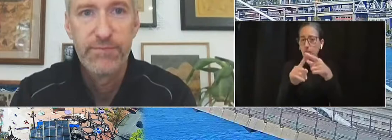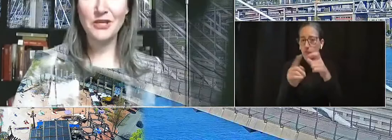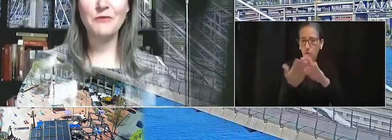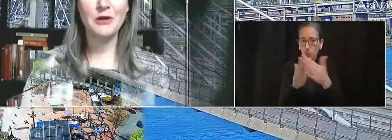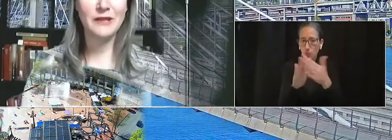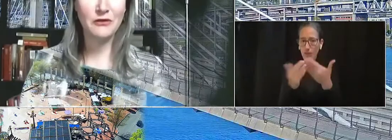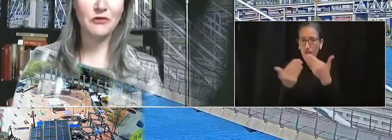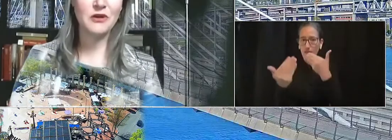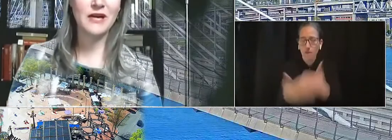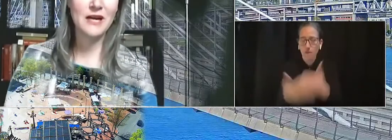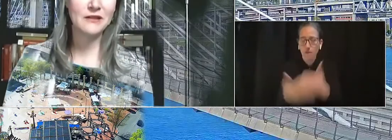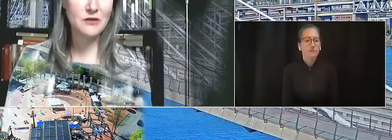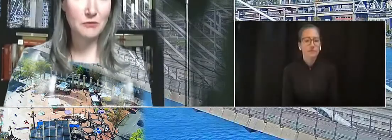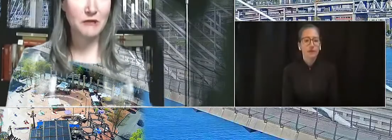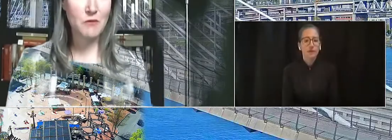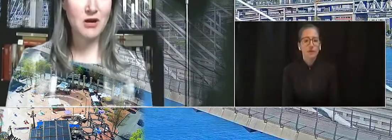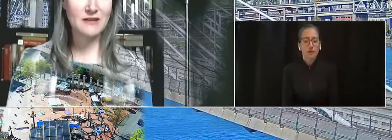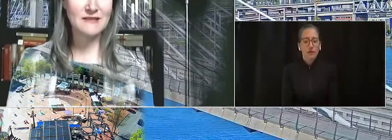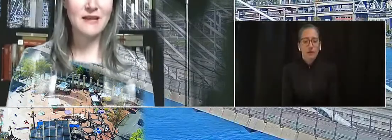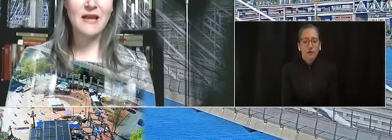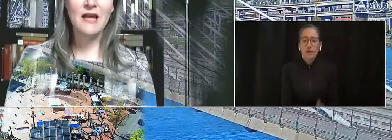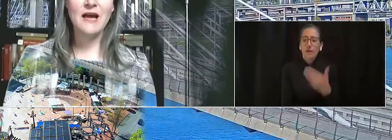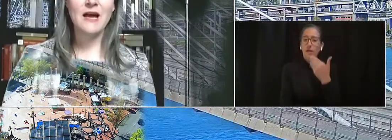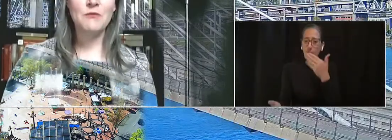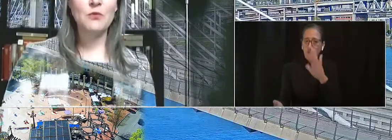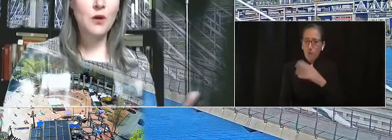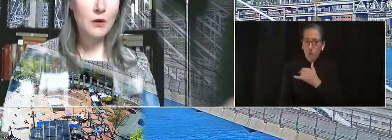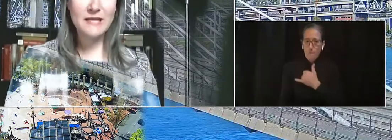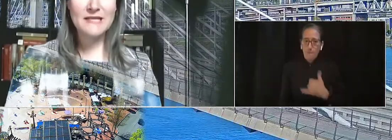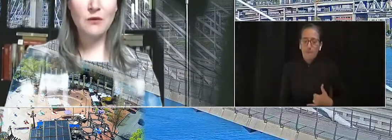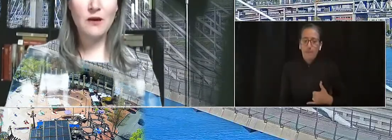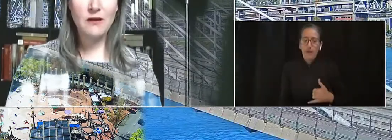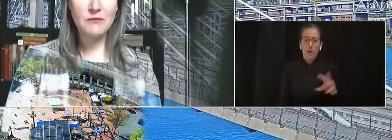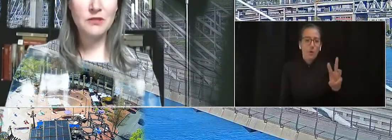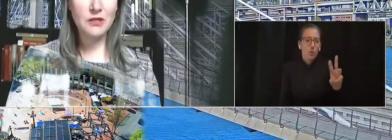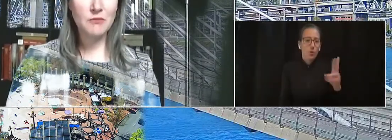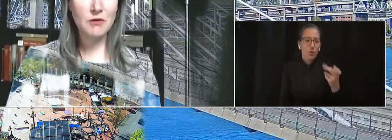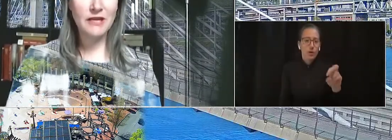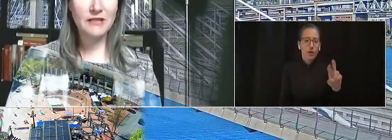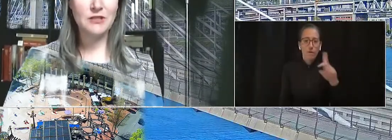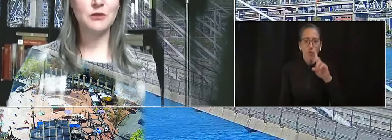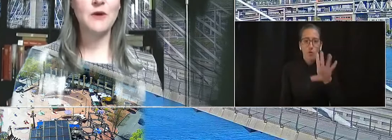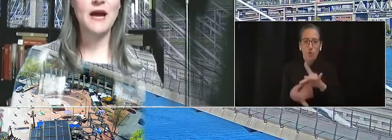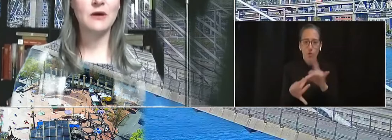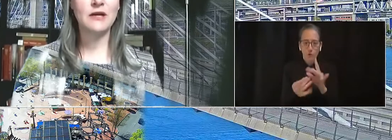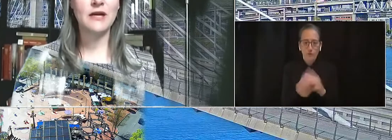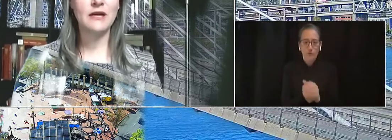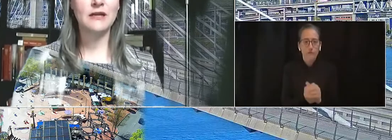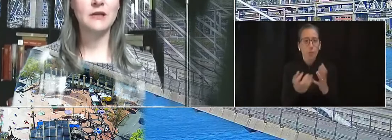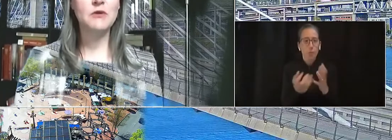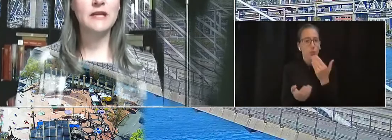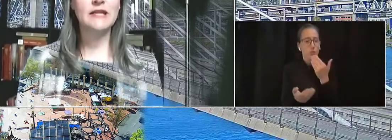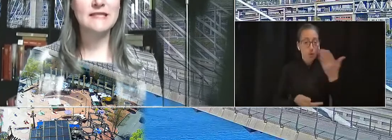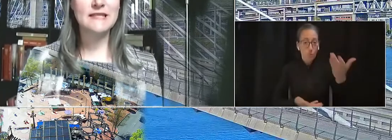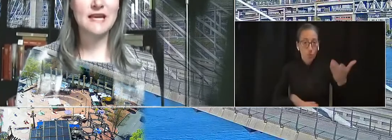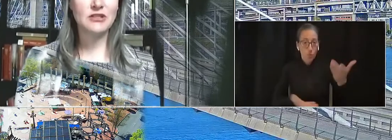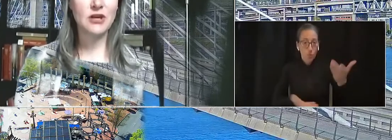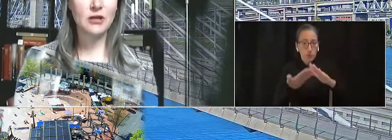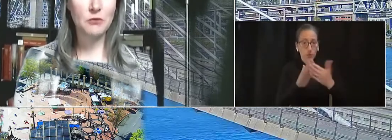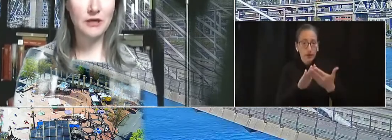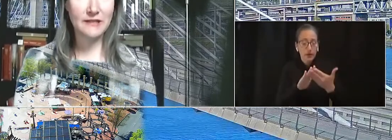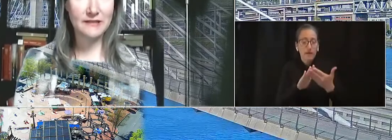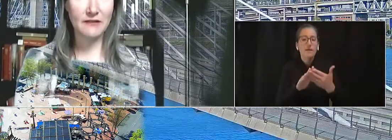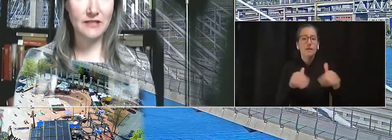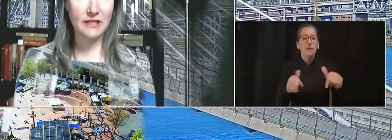Thank you, Mayor Wheeler for those opening remarks. I want to say welcome to the community to our community listening